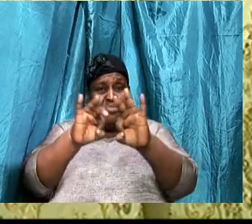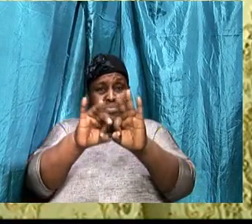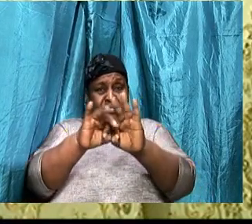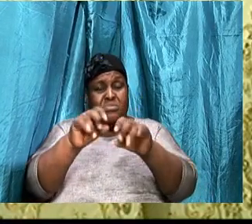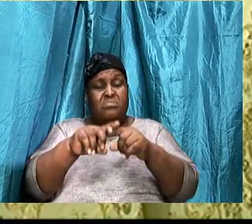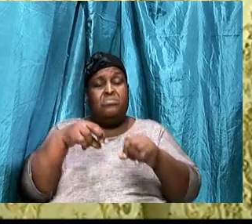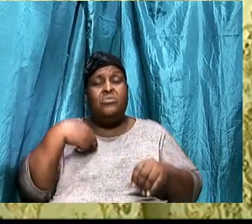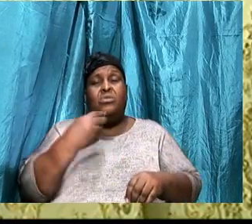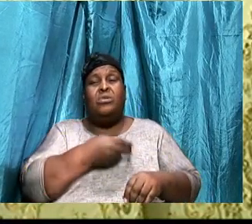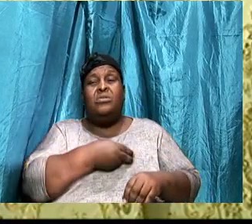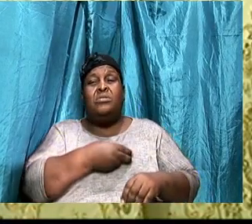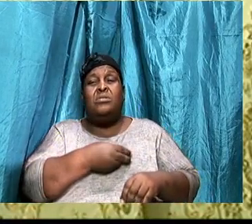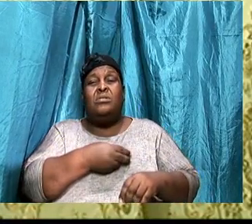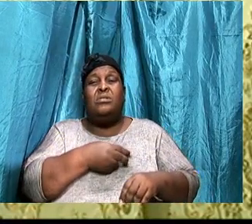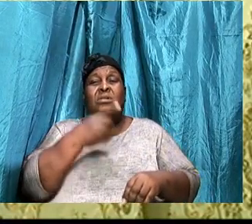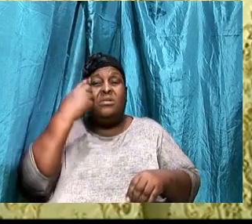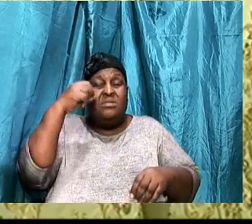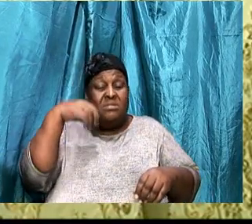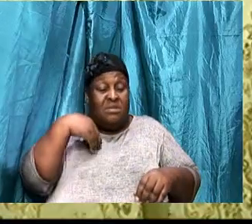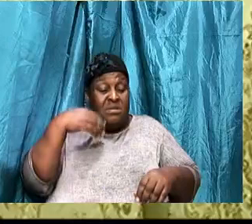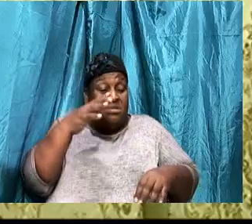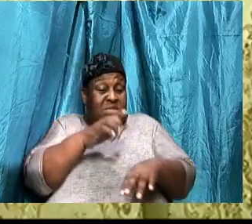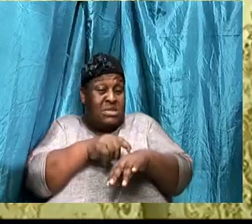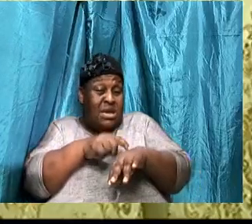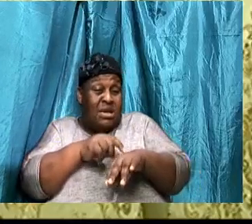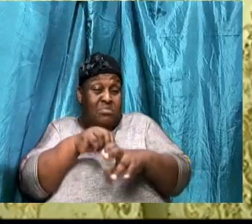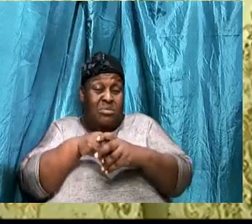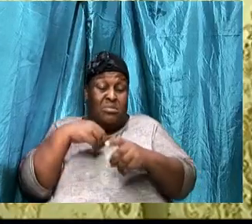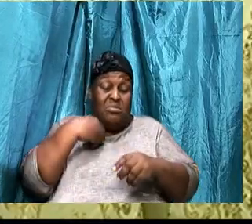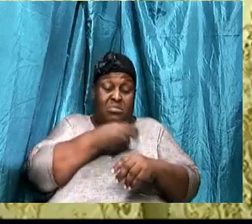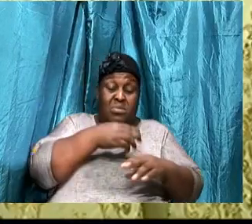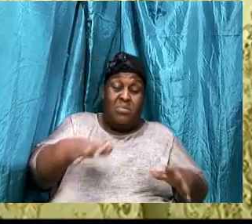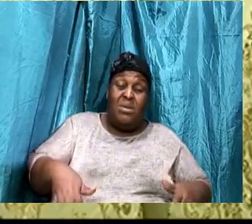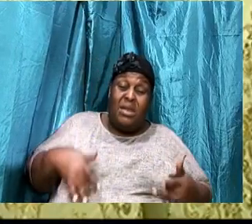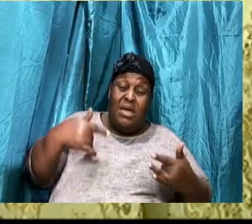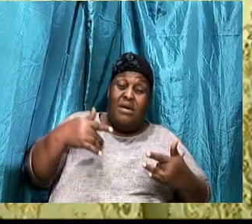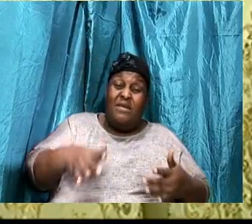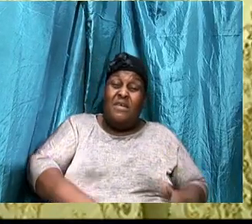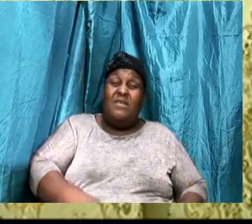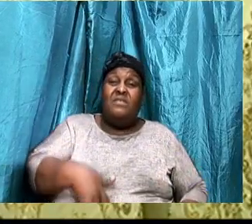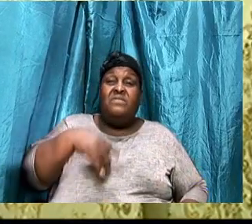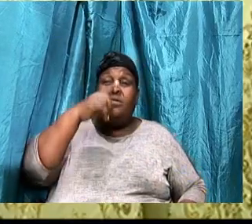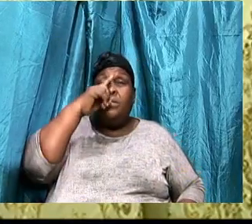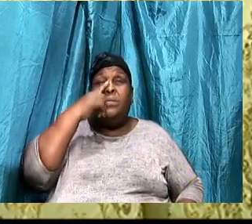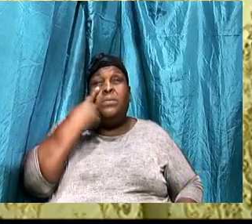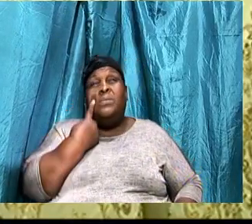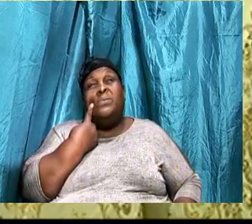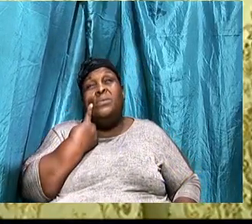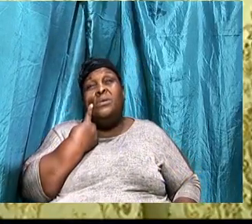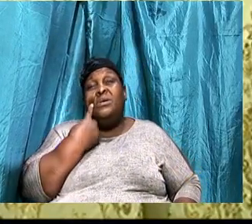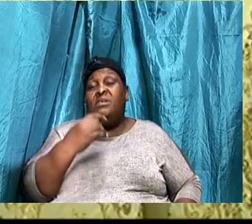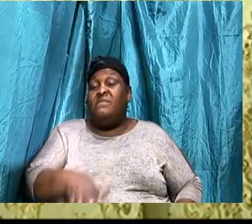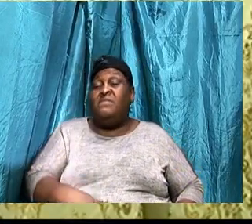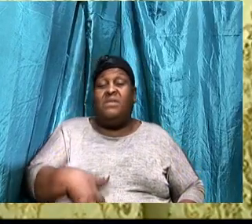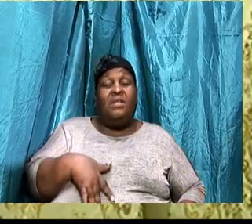Because, In time, There are times in our life, When we will feel lonely, And feel like we just don't have anybody.